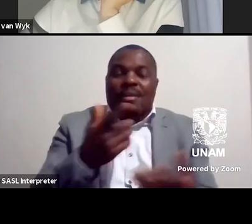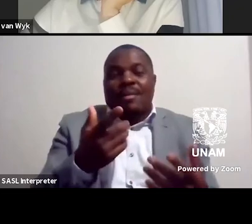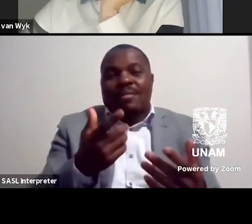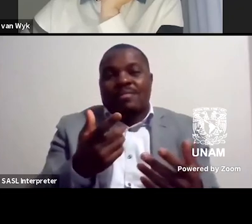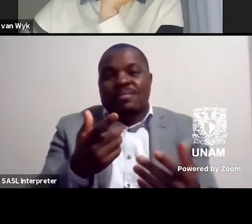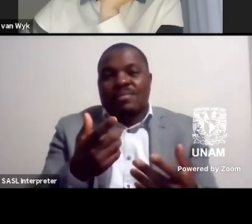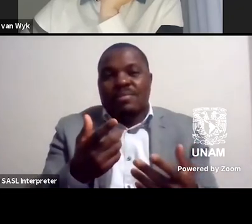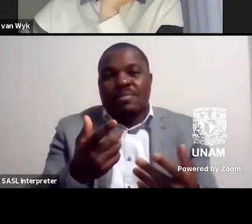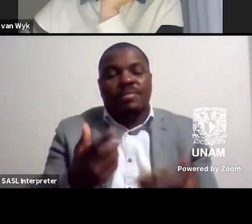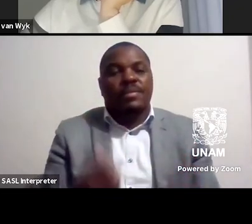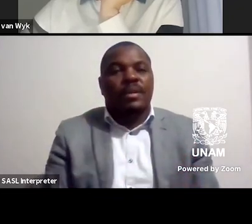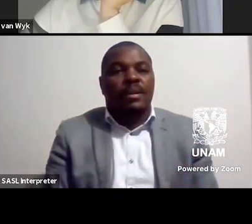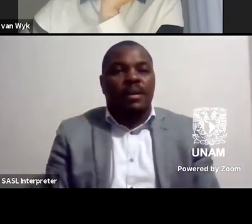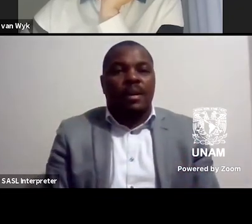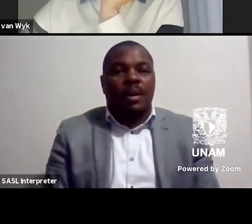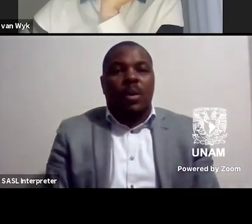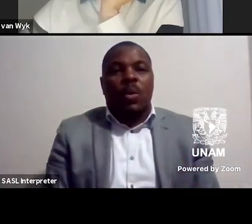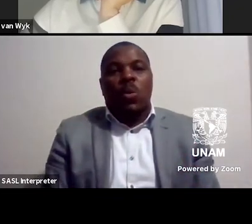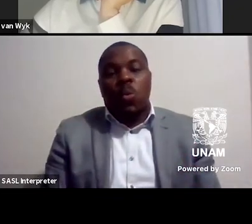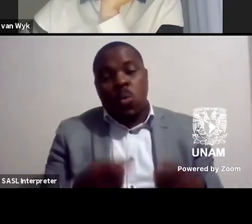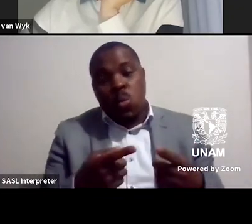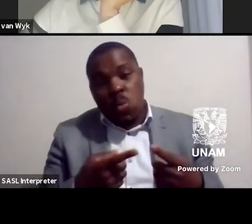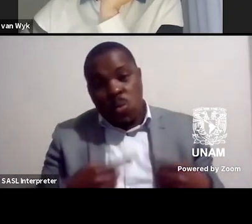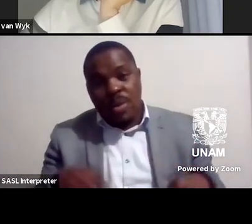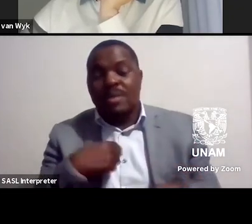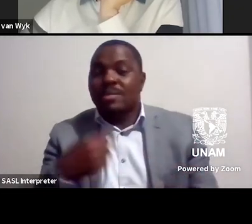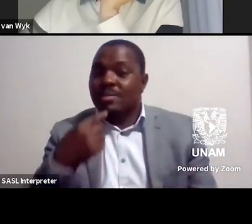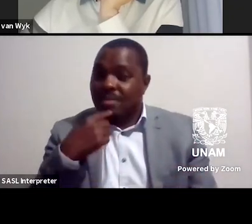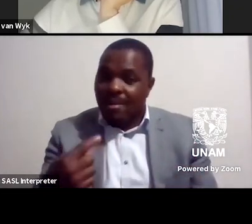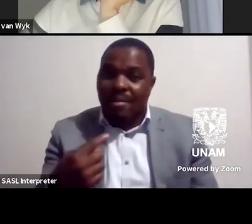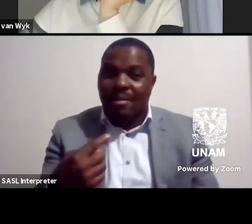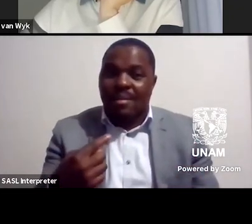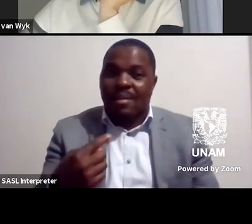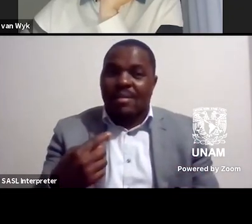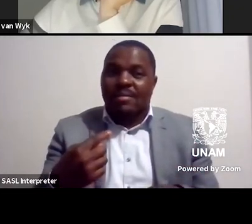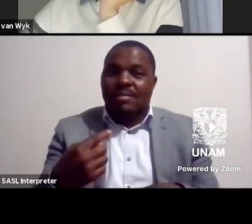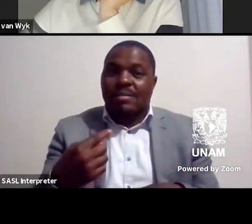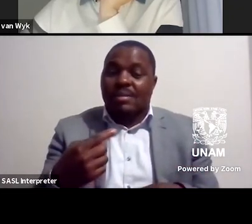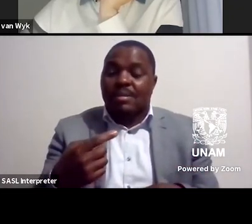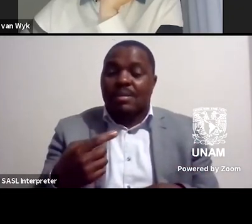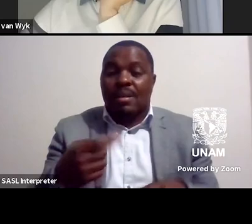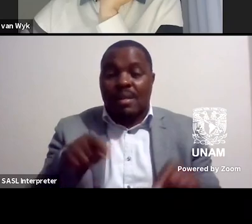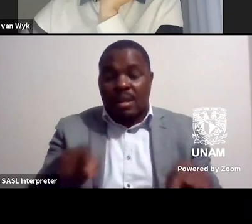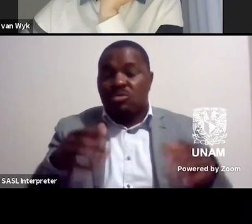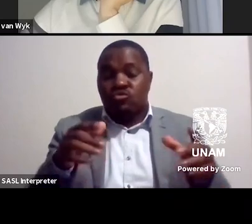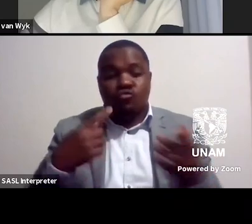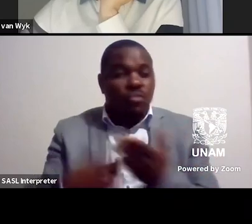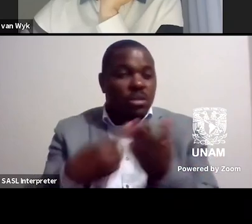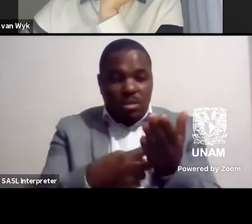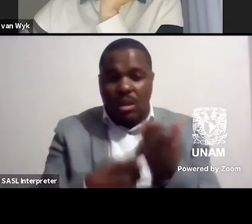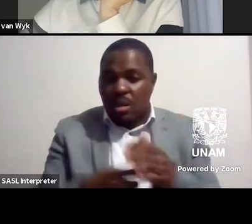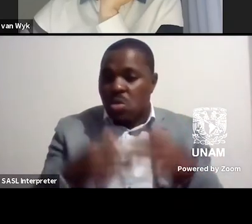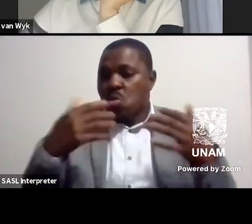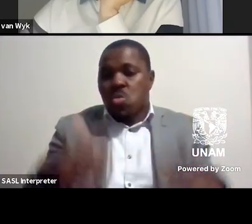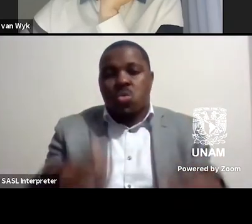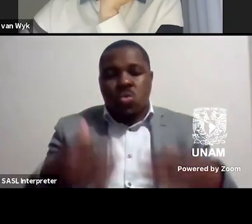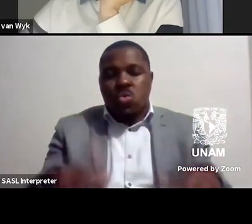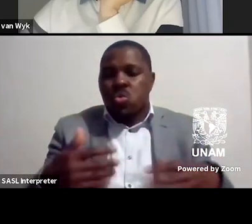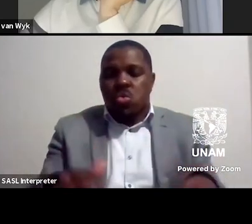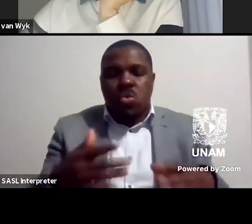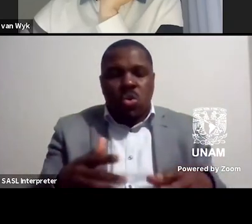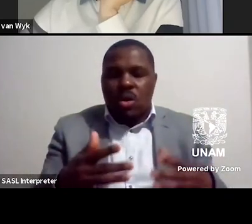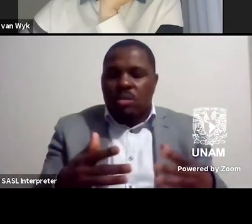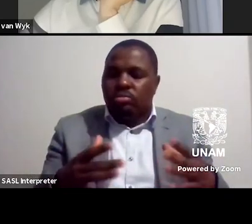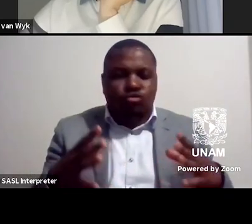as what we have said this has been extremely an extremely rich discussion and it's introduced us to some